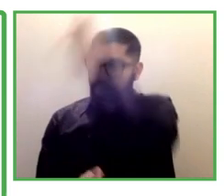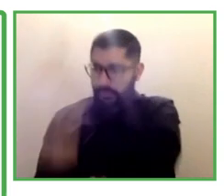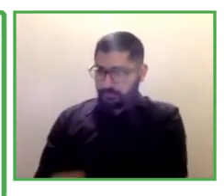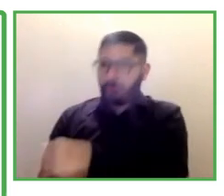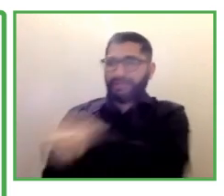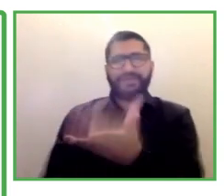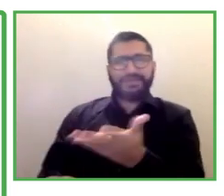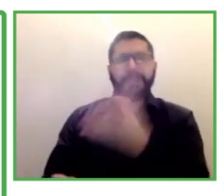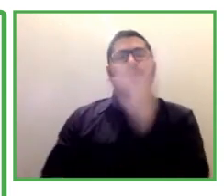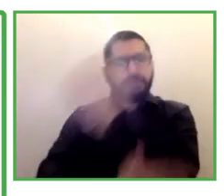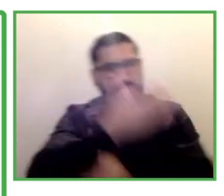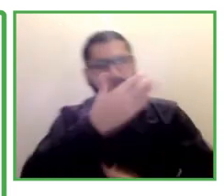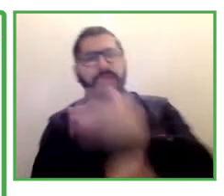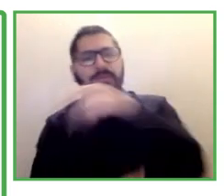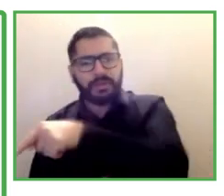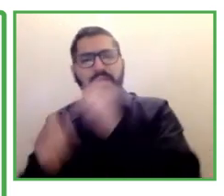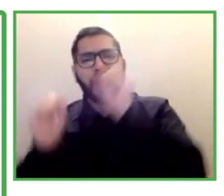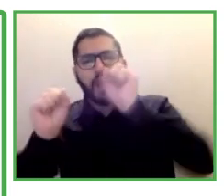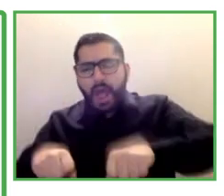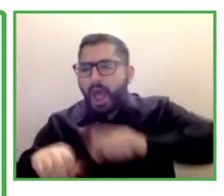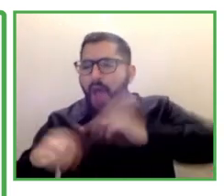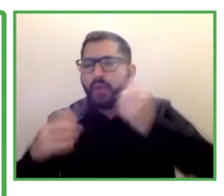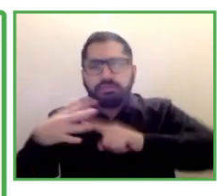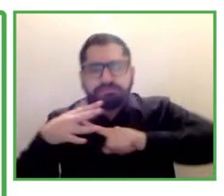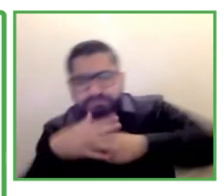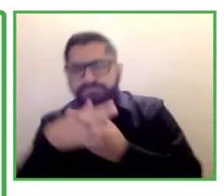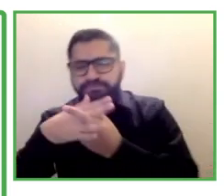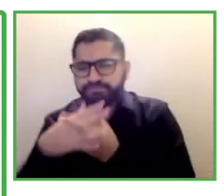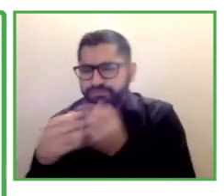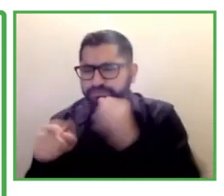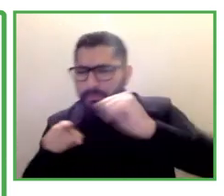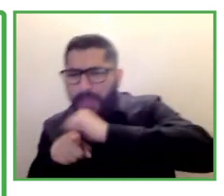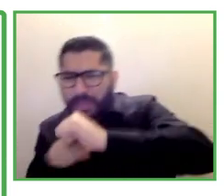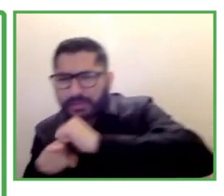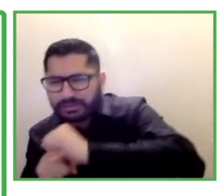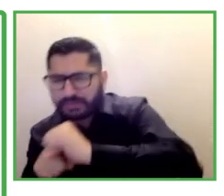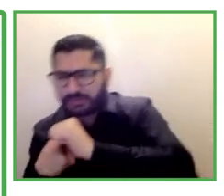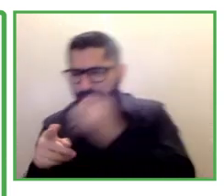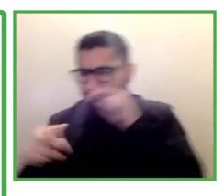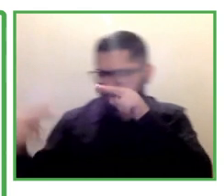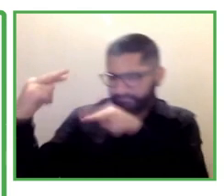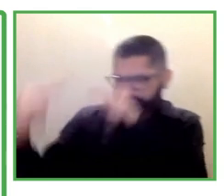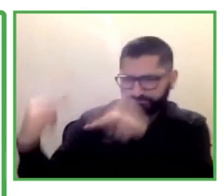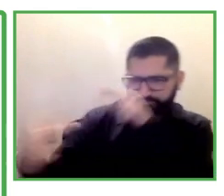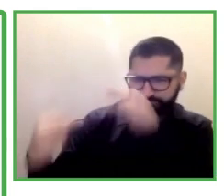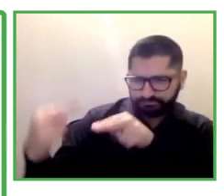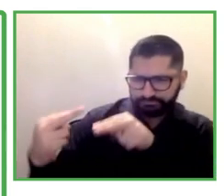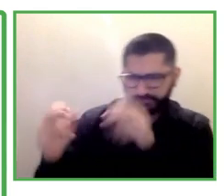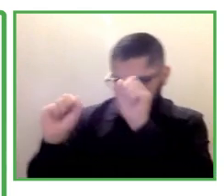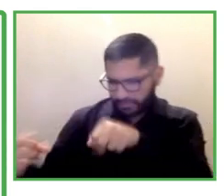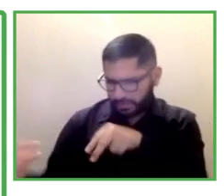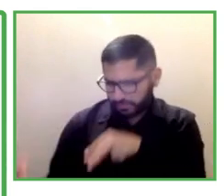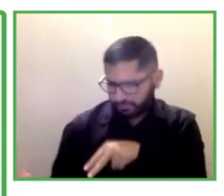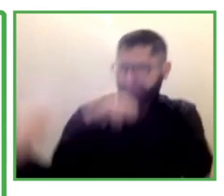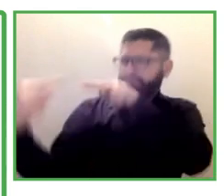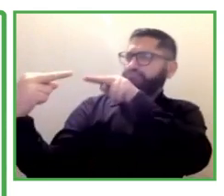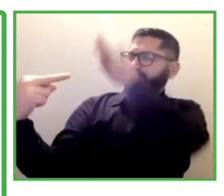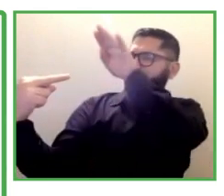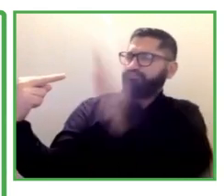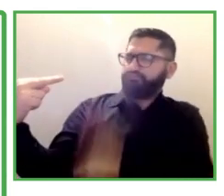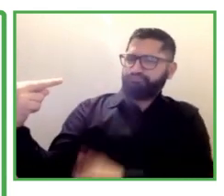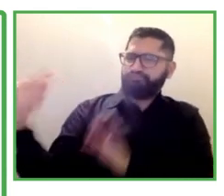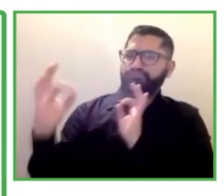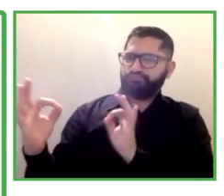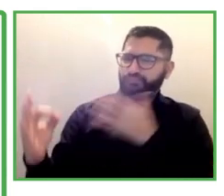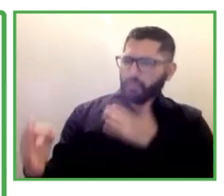A lot of people with disabilities are not really sure that they are work material, that they are